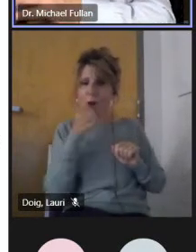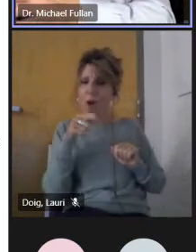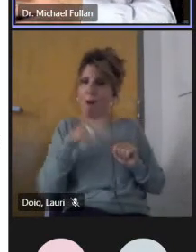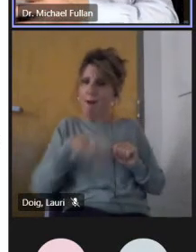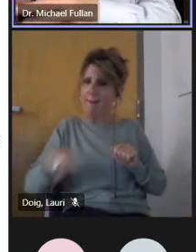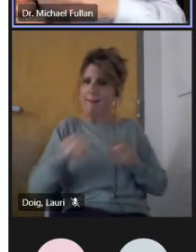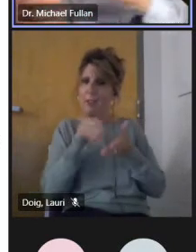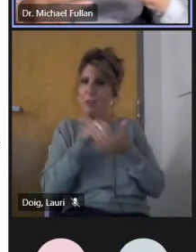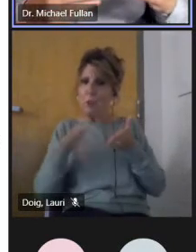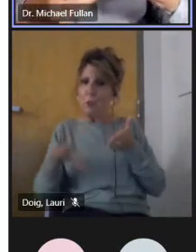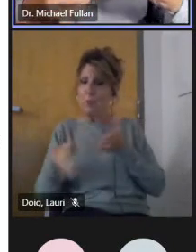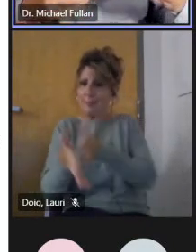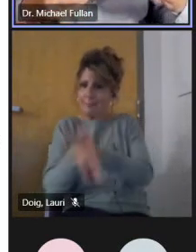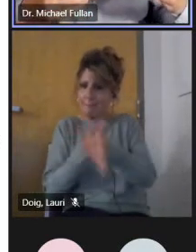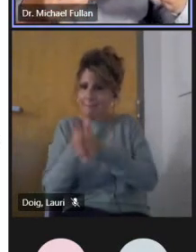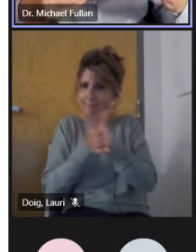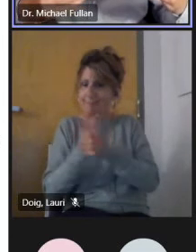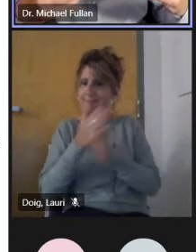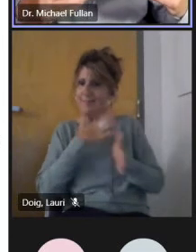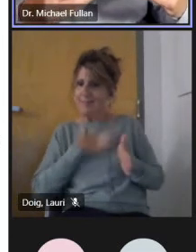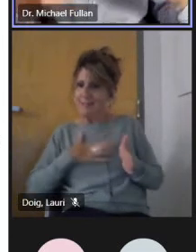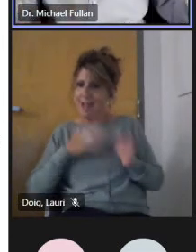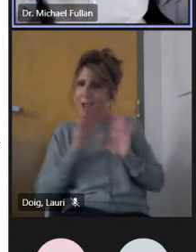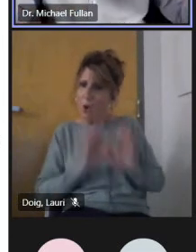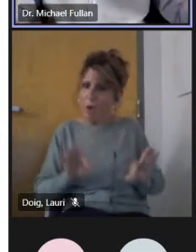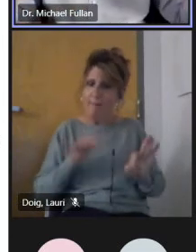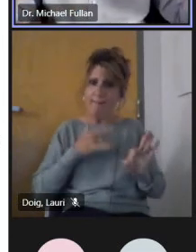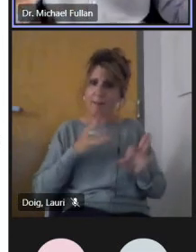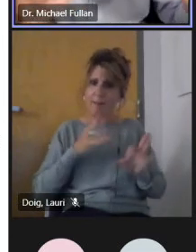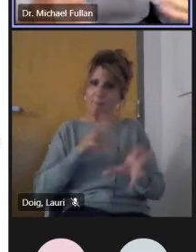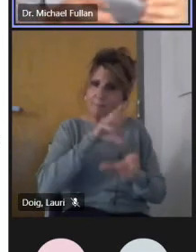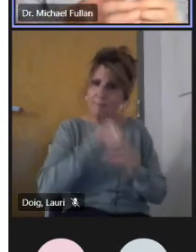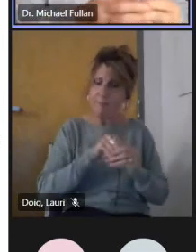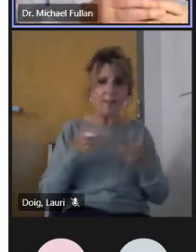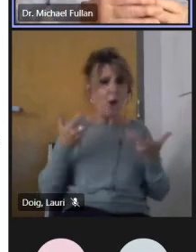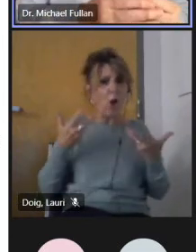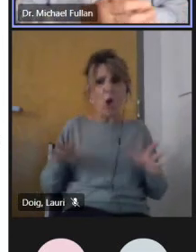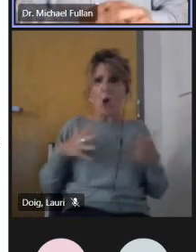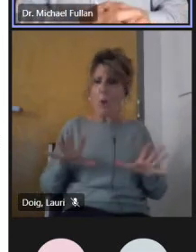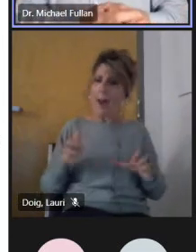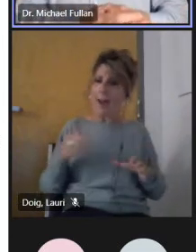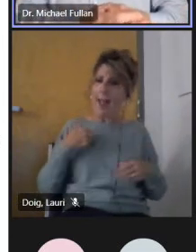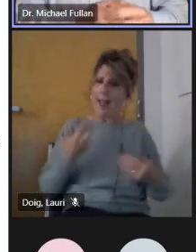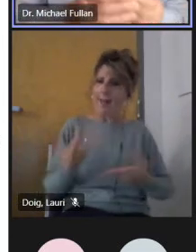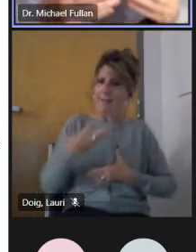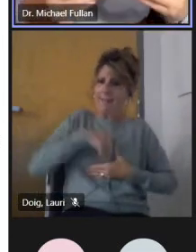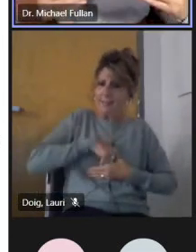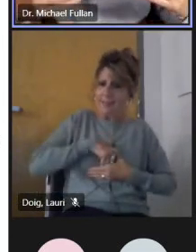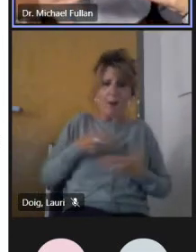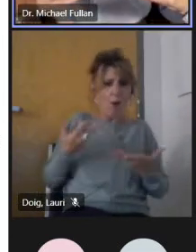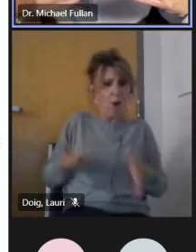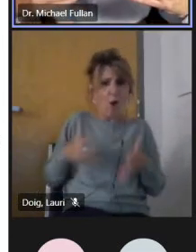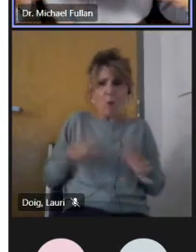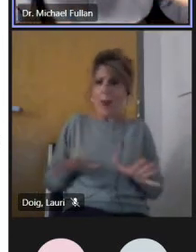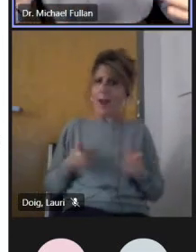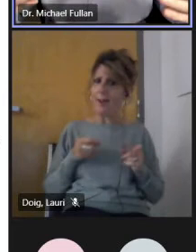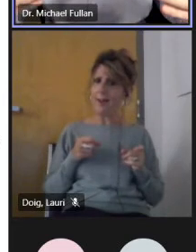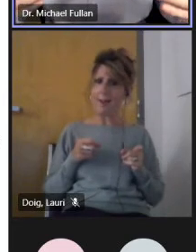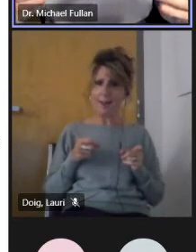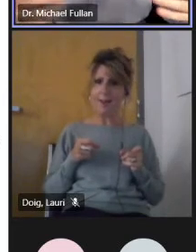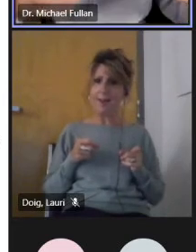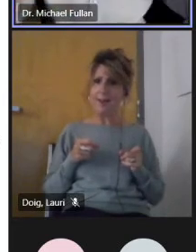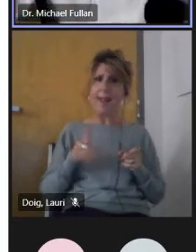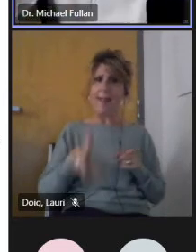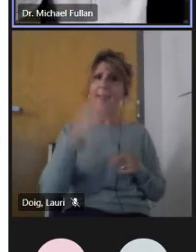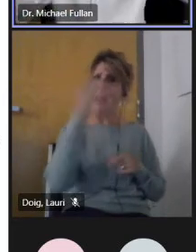something that's worthwhile, and they really do have a sense of systemness, not just my own corner here. They're saying there's something